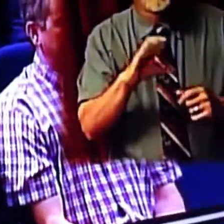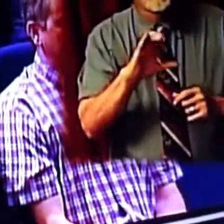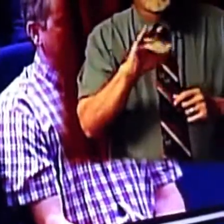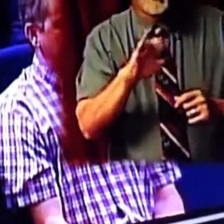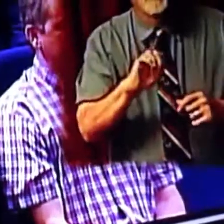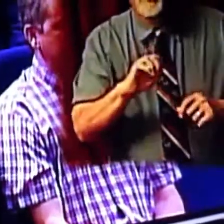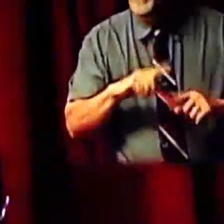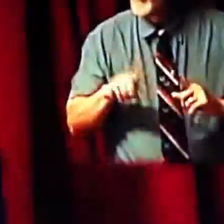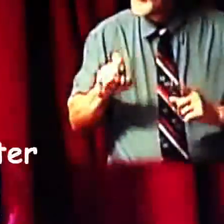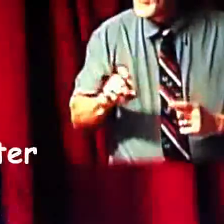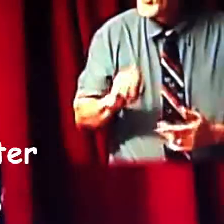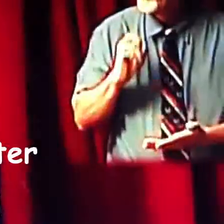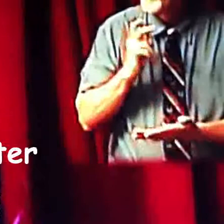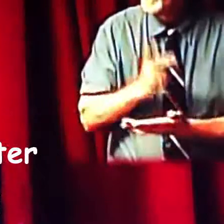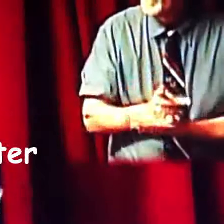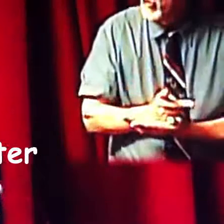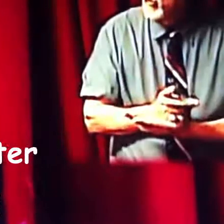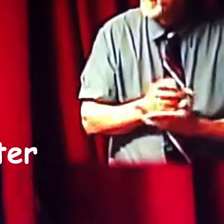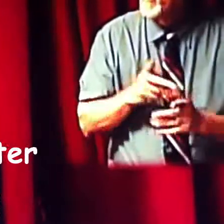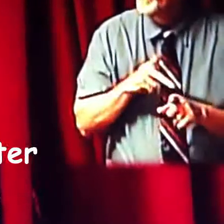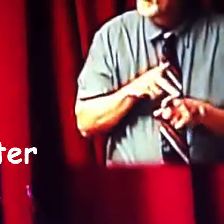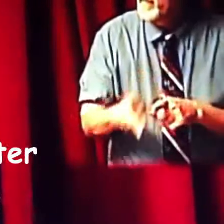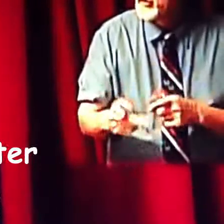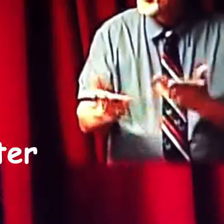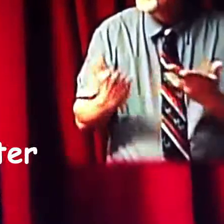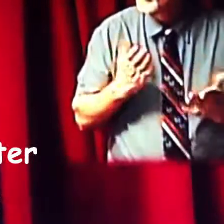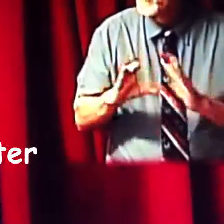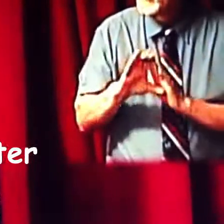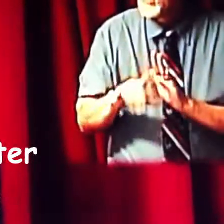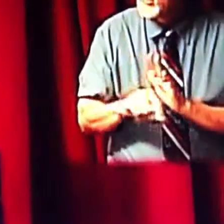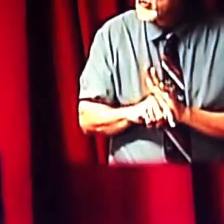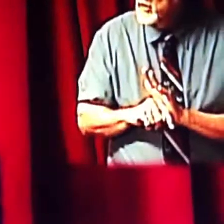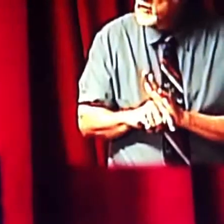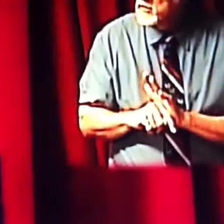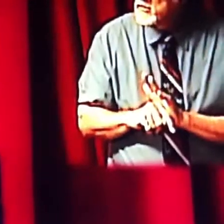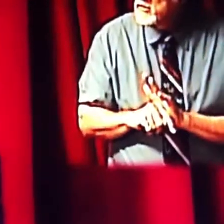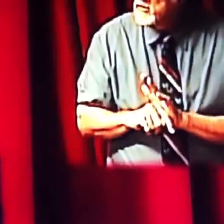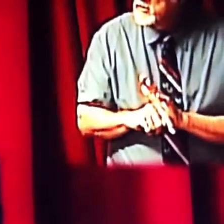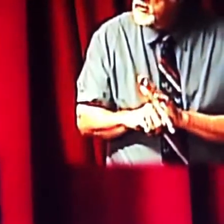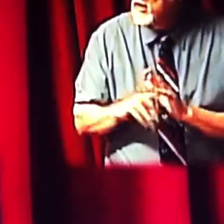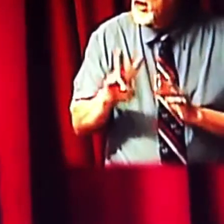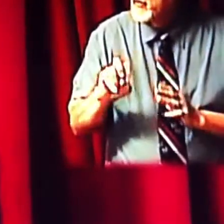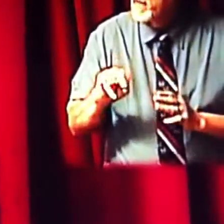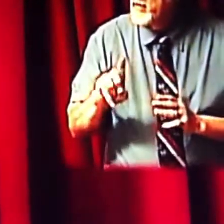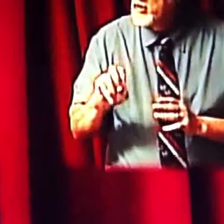I know, but we had to approve the professional services contract. The vendor.